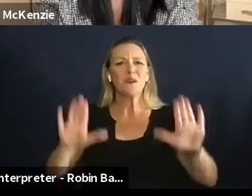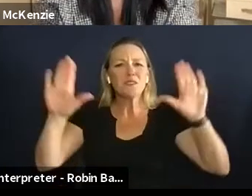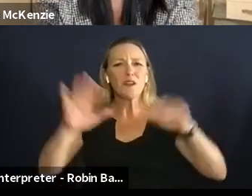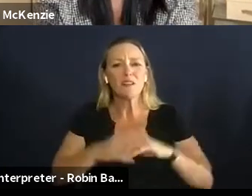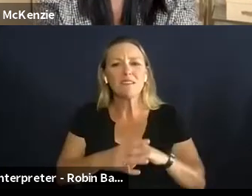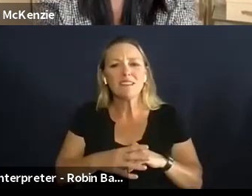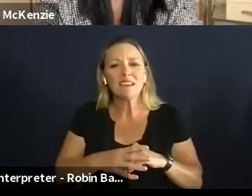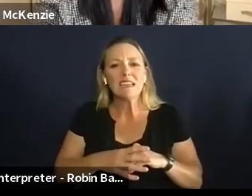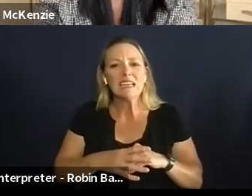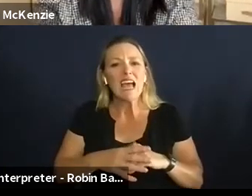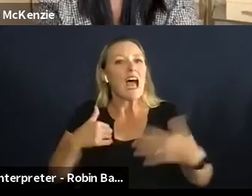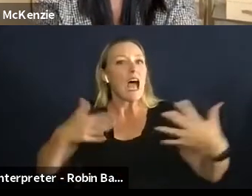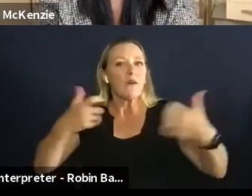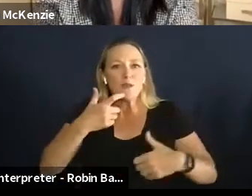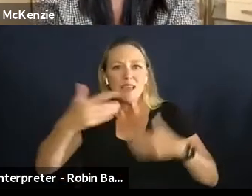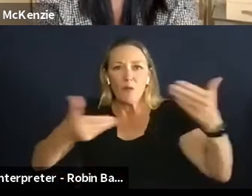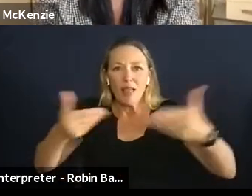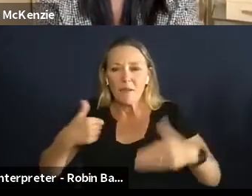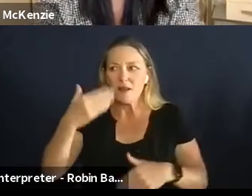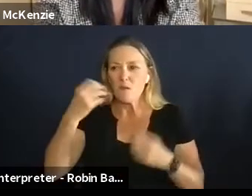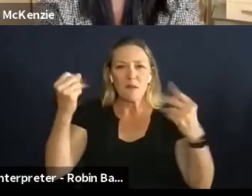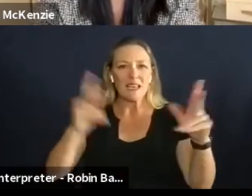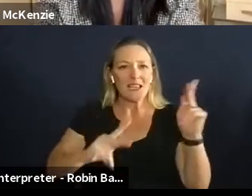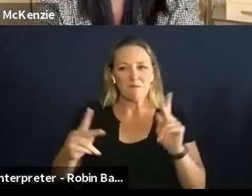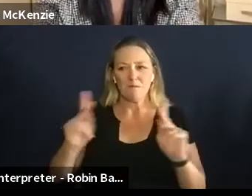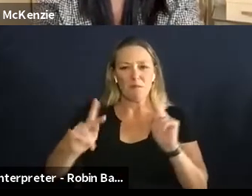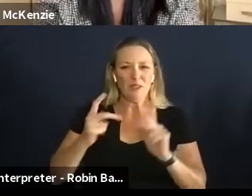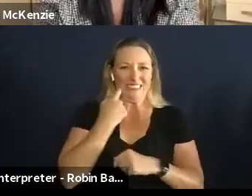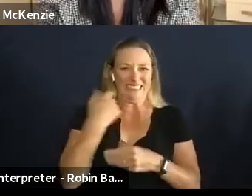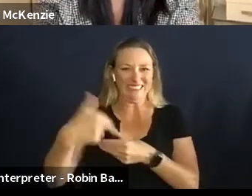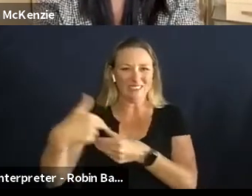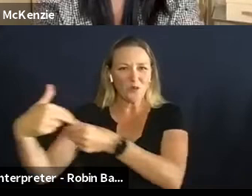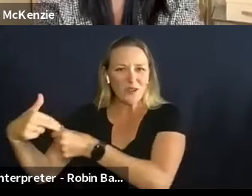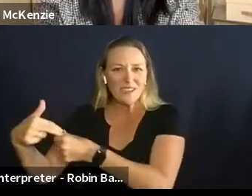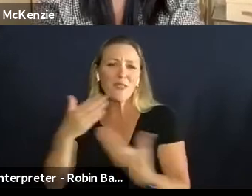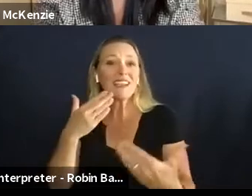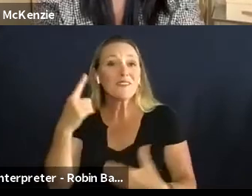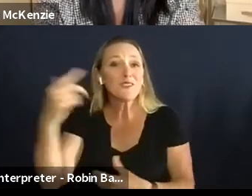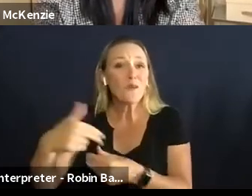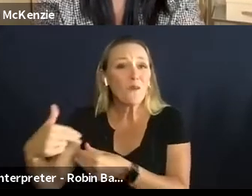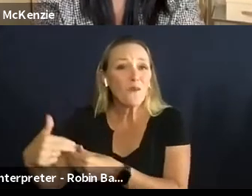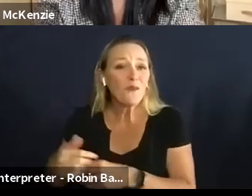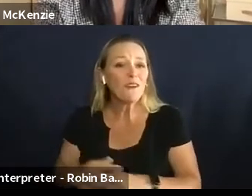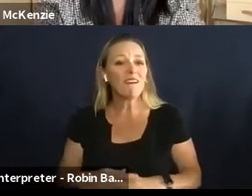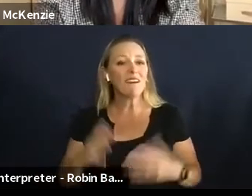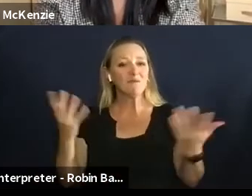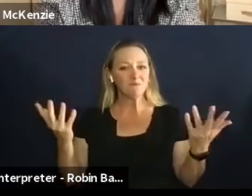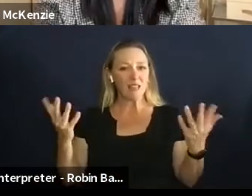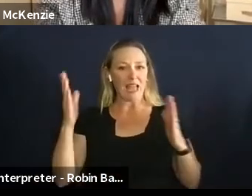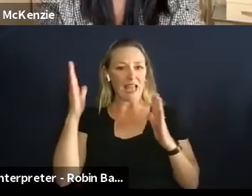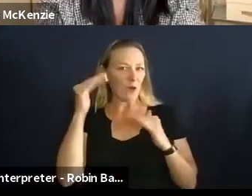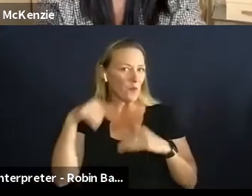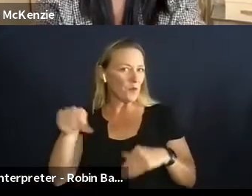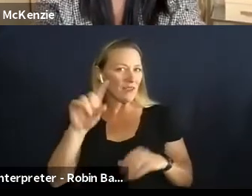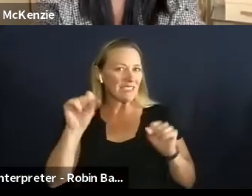just want to say welcome i know we have a bunch of new um attendees that have jumped in so thank you for joining us and um i hope you'll